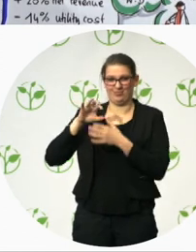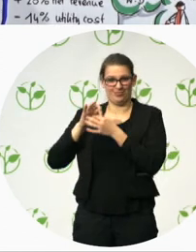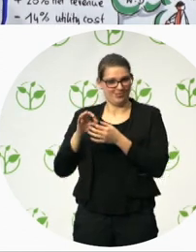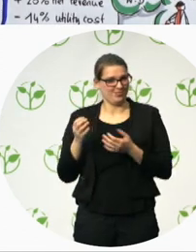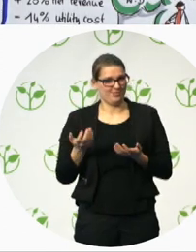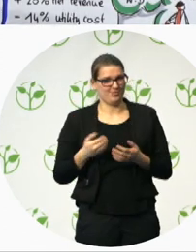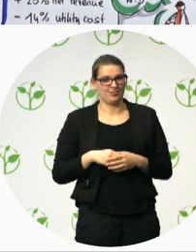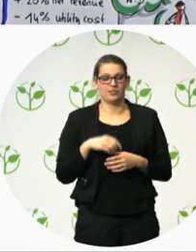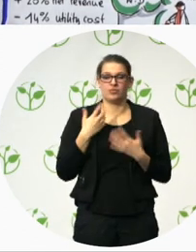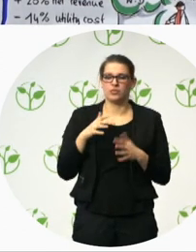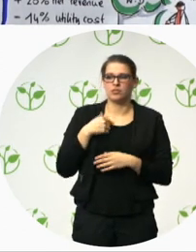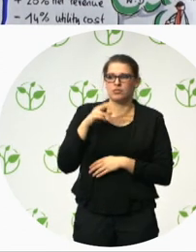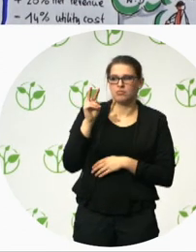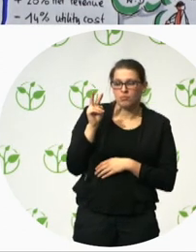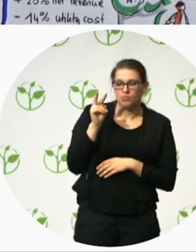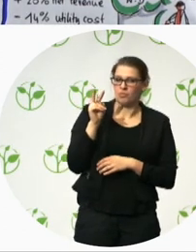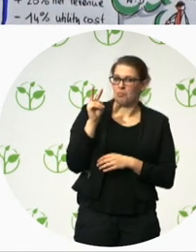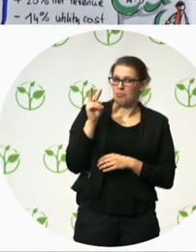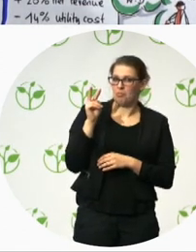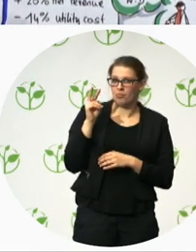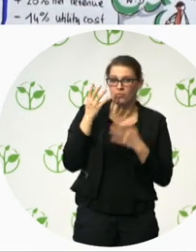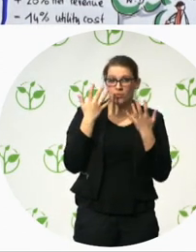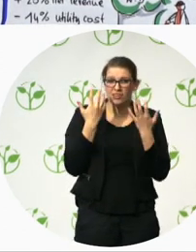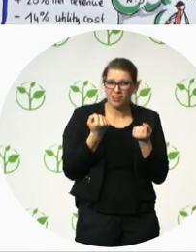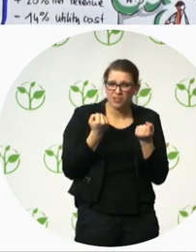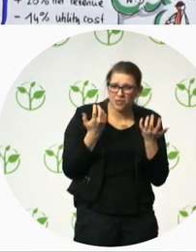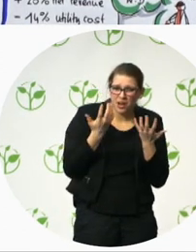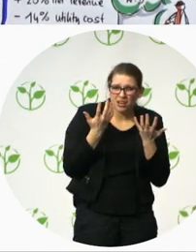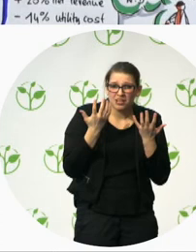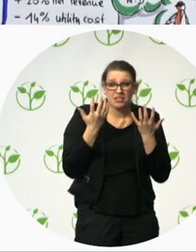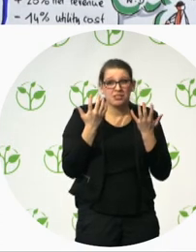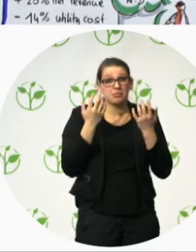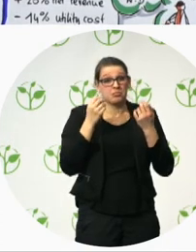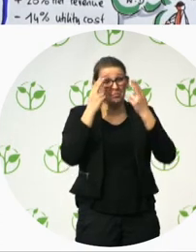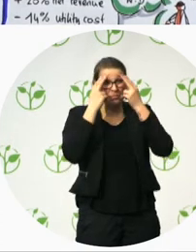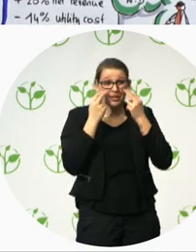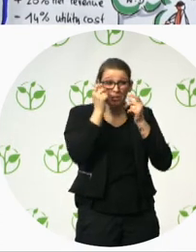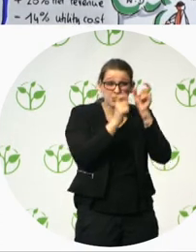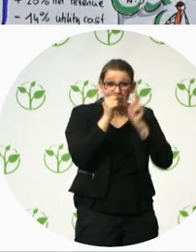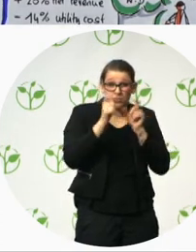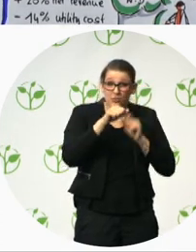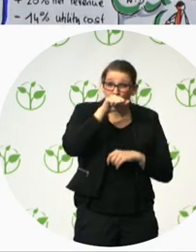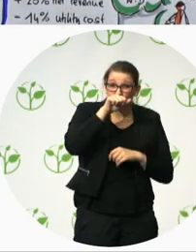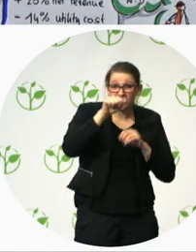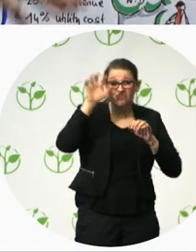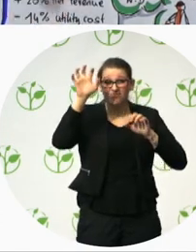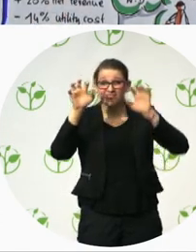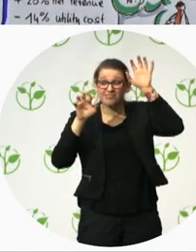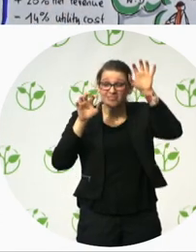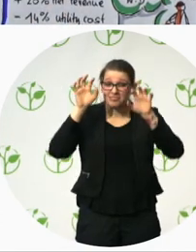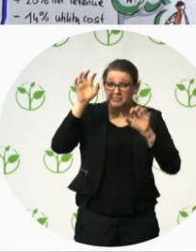blind people like to climb and that you need more climbing walls because you only made two. So,